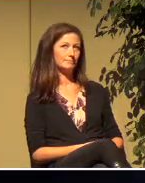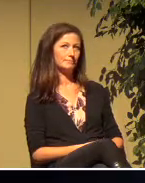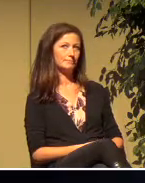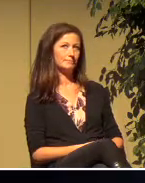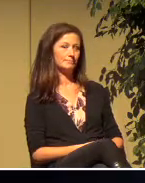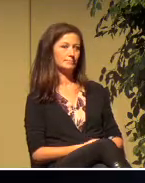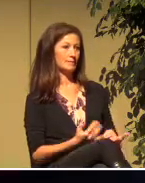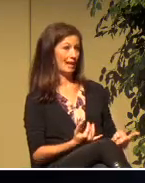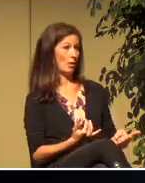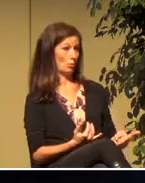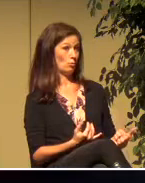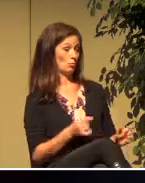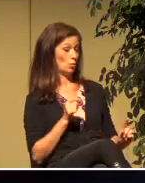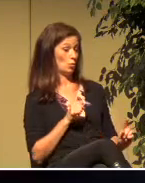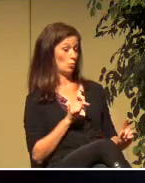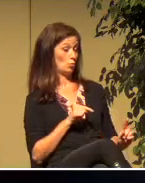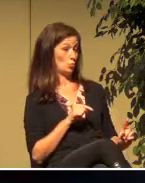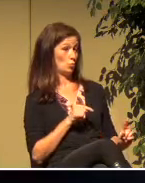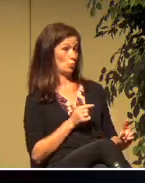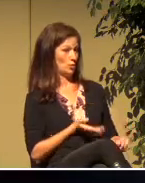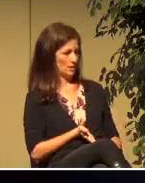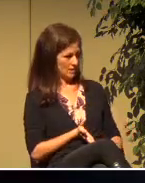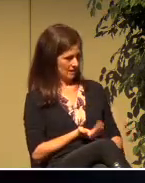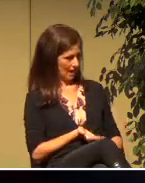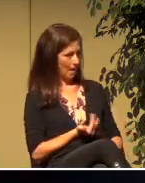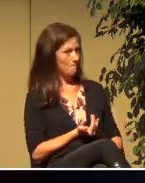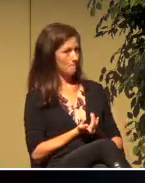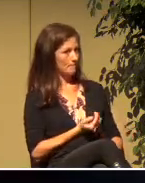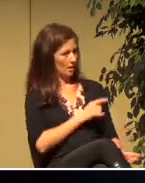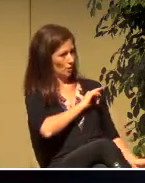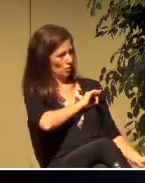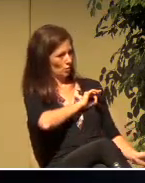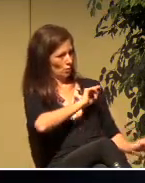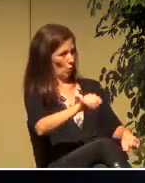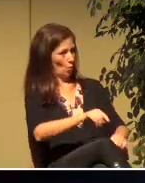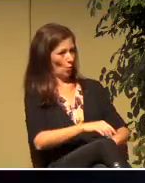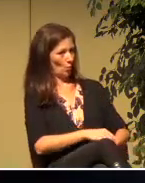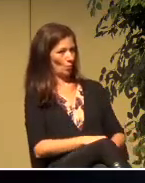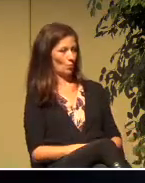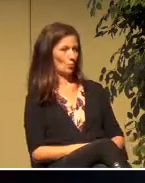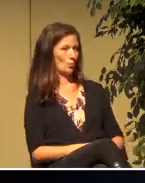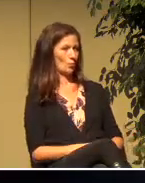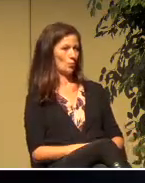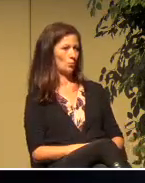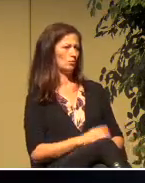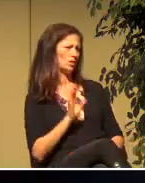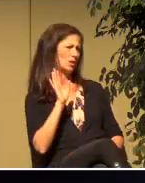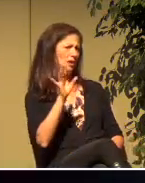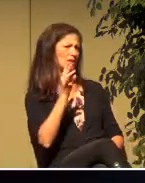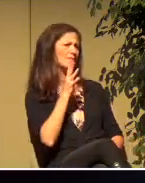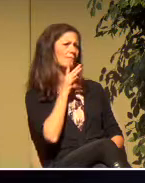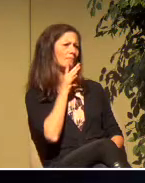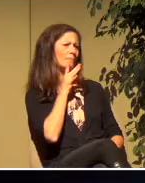Now get up and go. And these words were authoritative somehow.